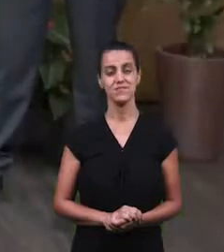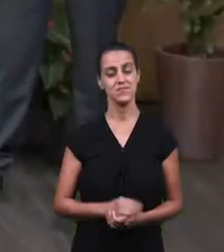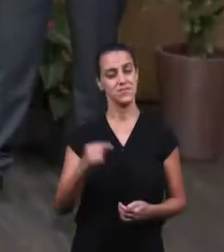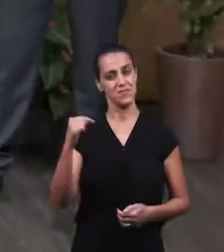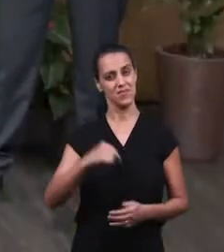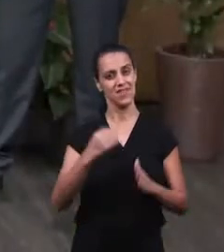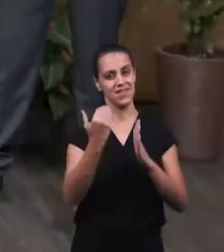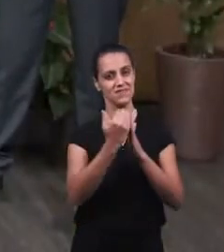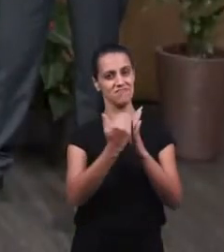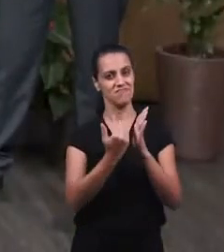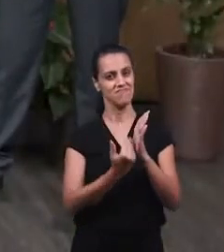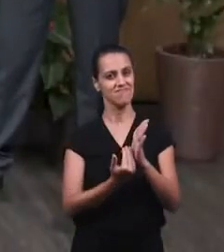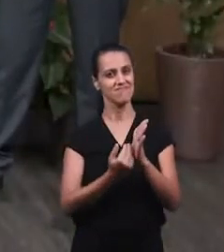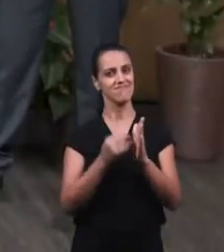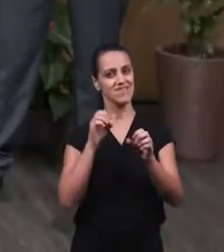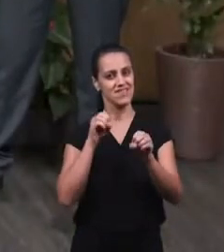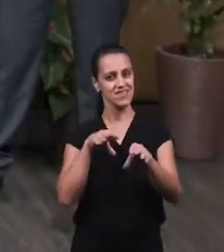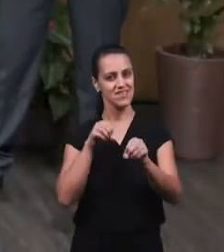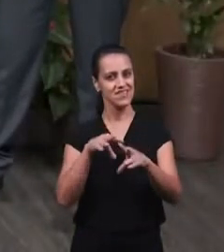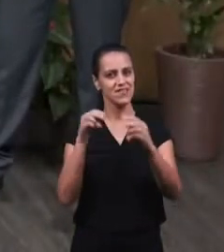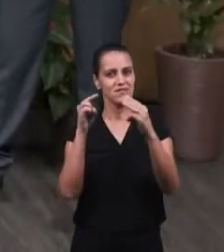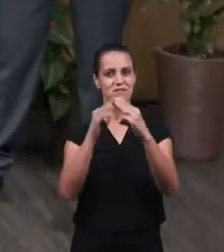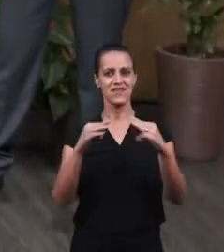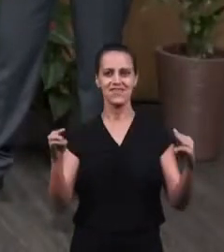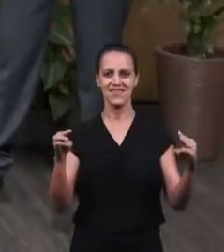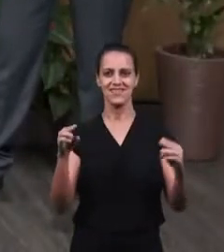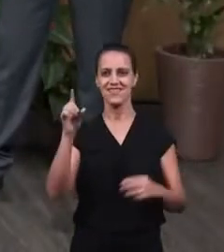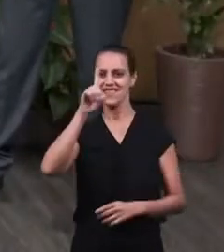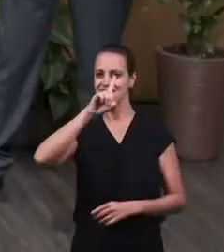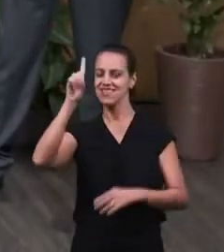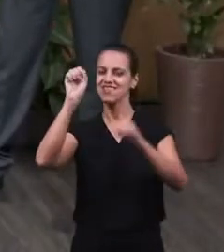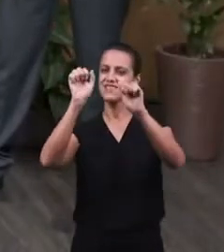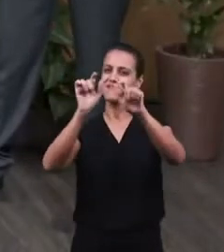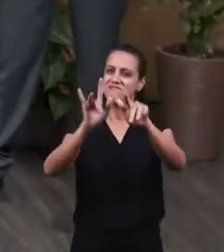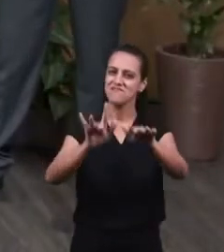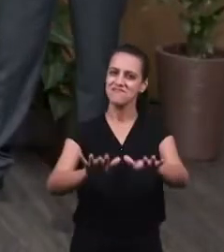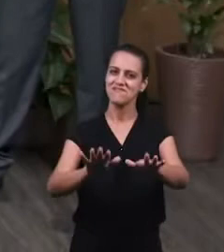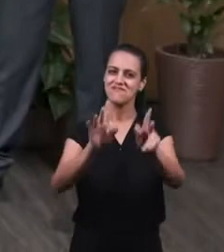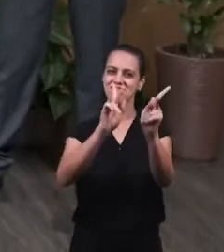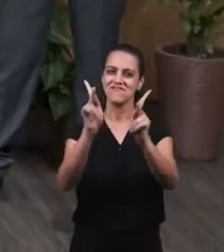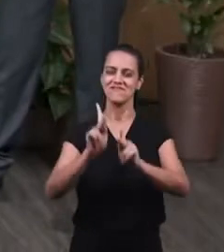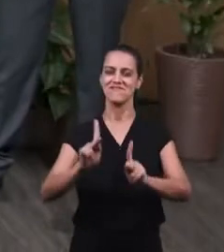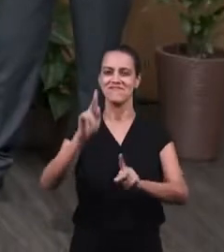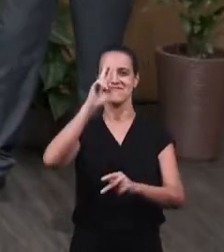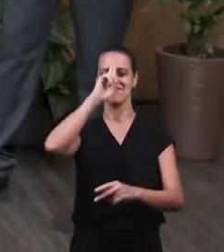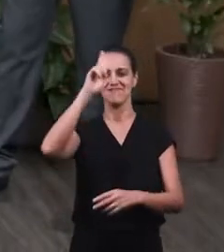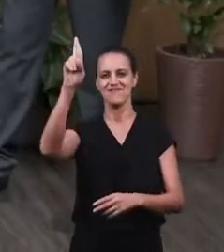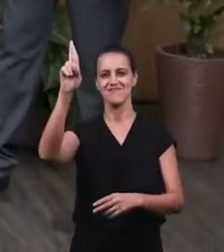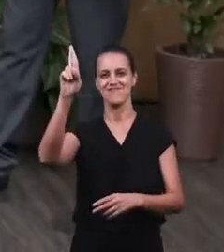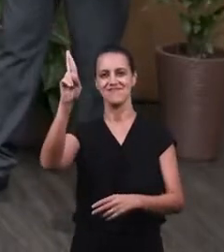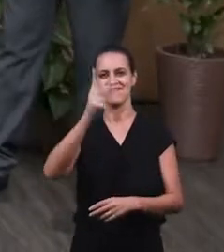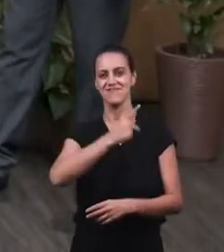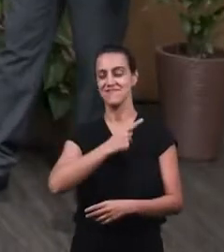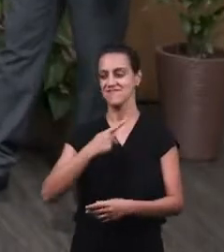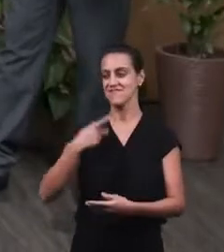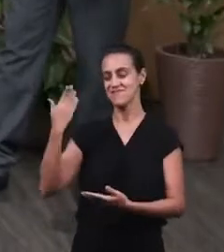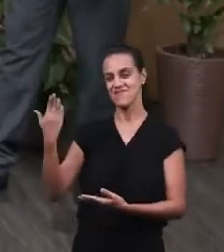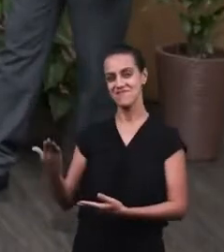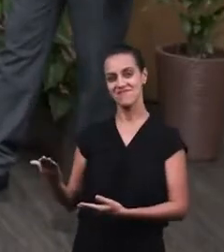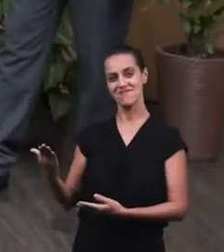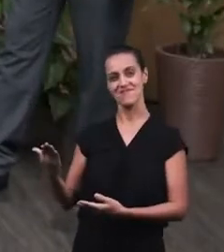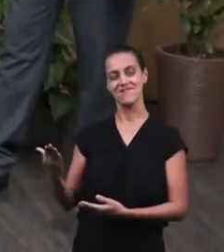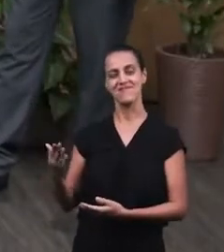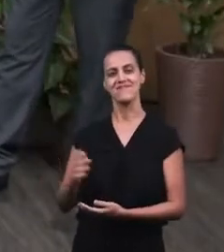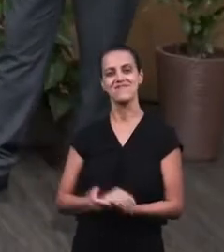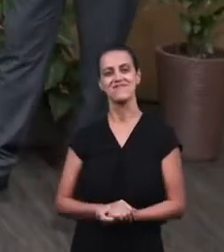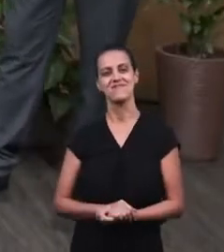This is the segment, Lessons from the money. God bless you all with the peace of the Lord. Pastor Sergio, peace of the